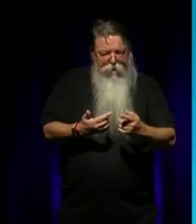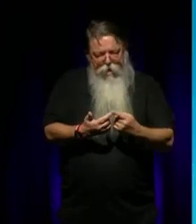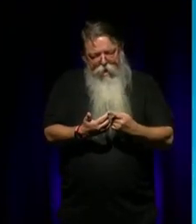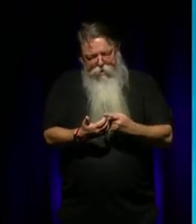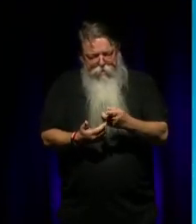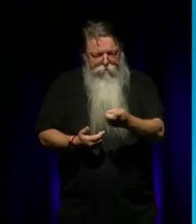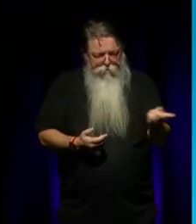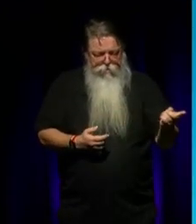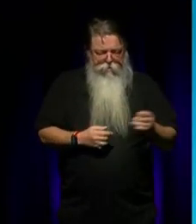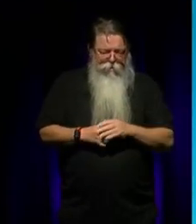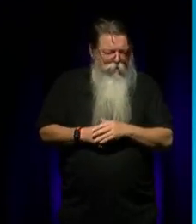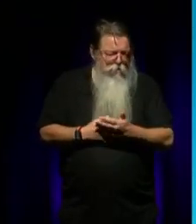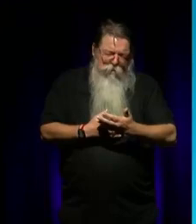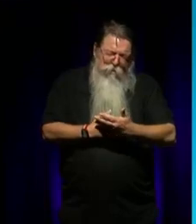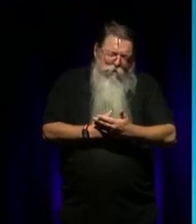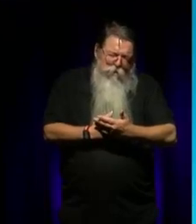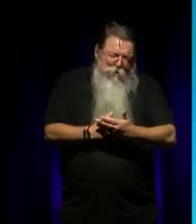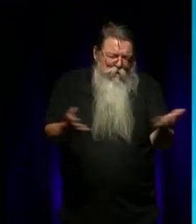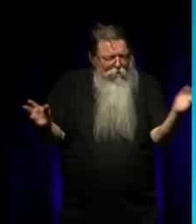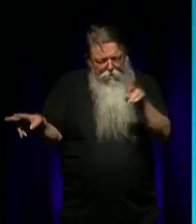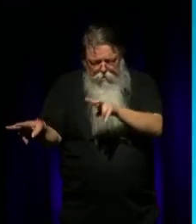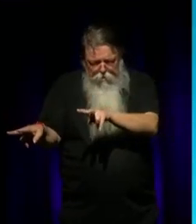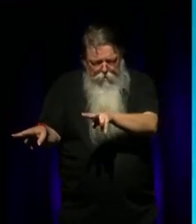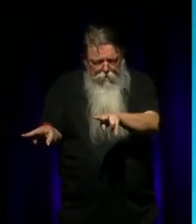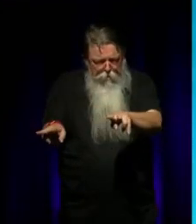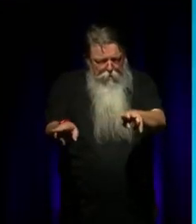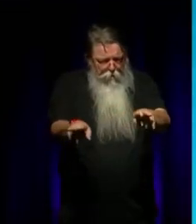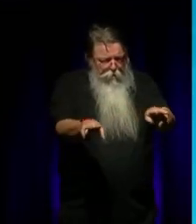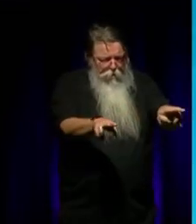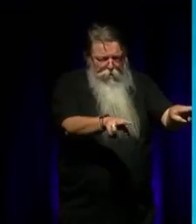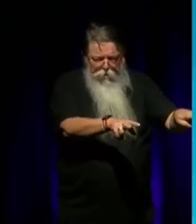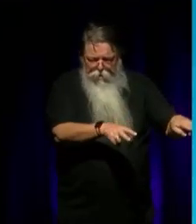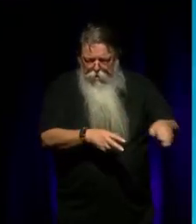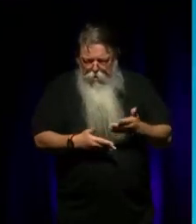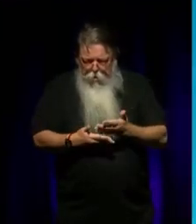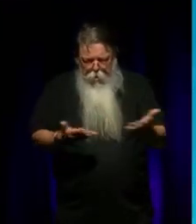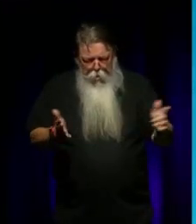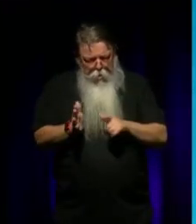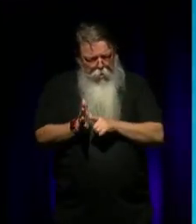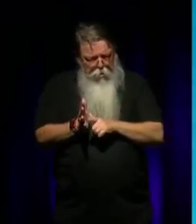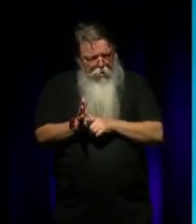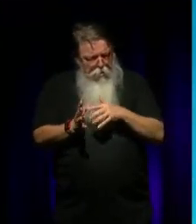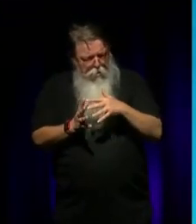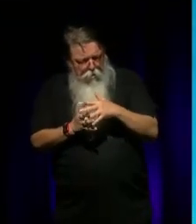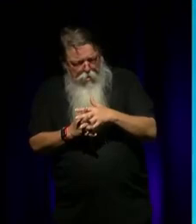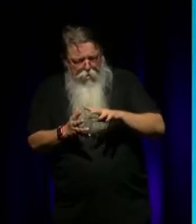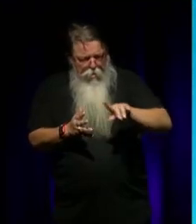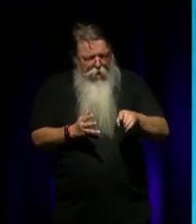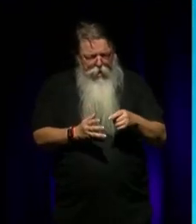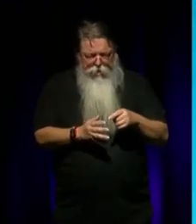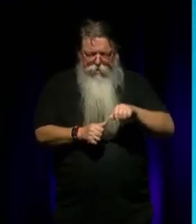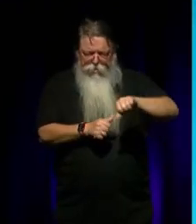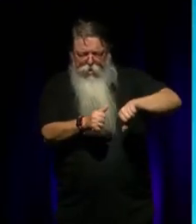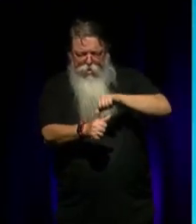I just seen through this foundation of legal, social voice and opinion at a young age.